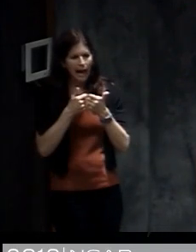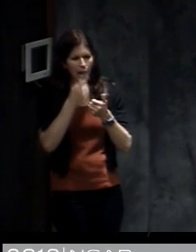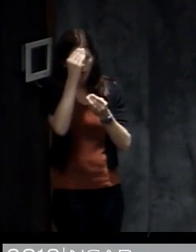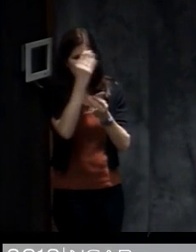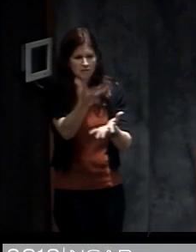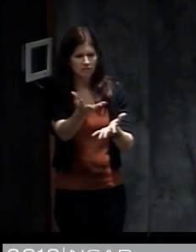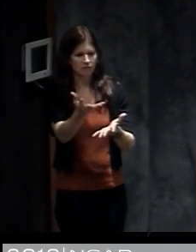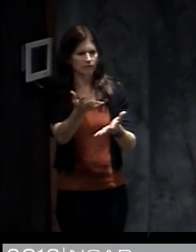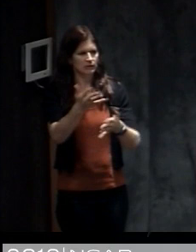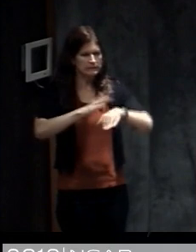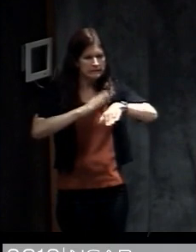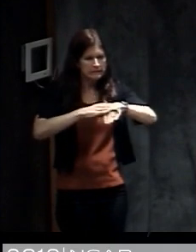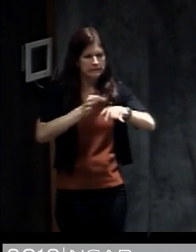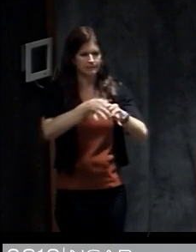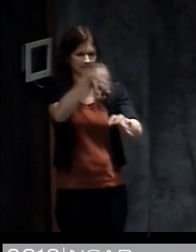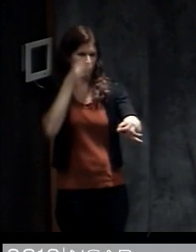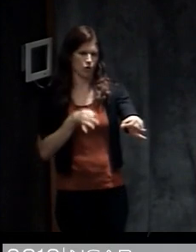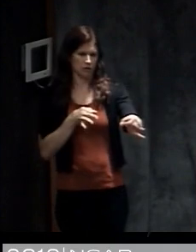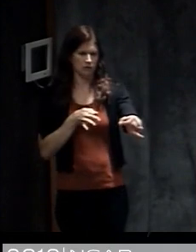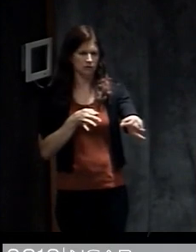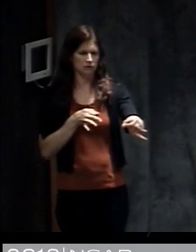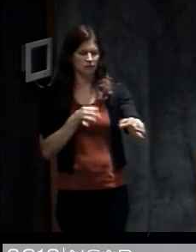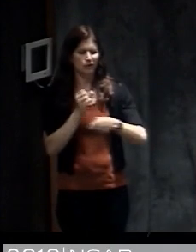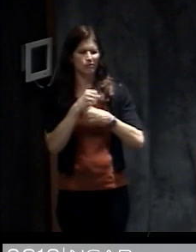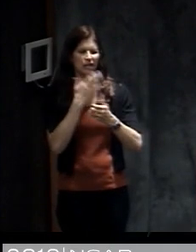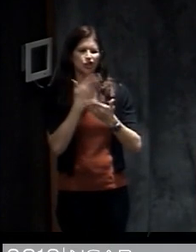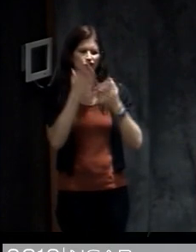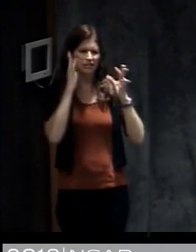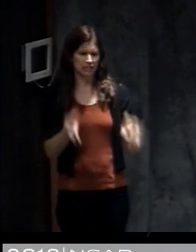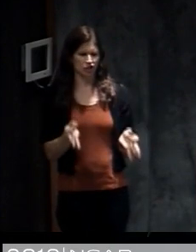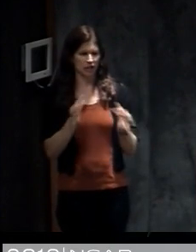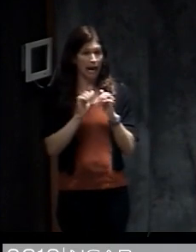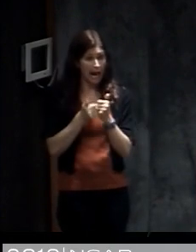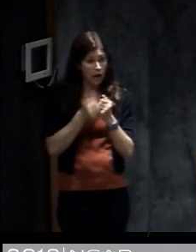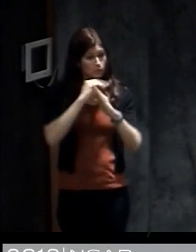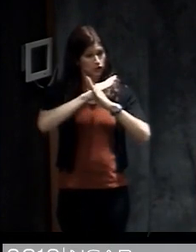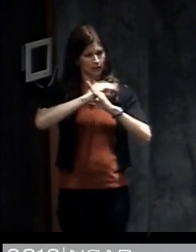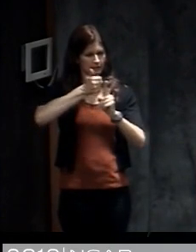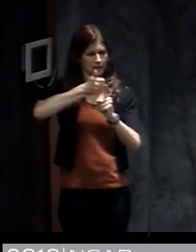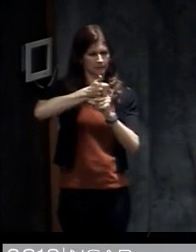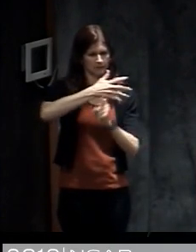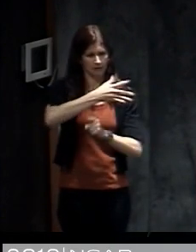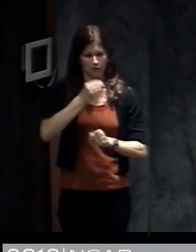forecasts of the hazards further in advance so people could make better decisions and protect themselves.